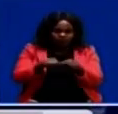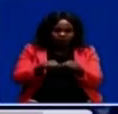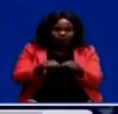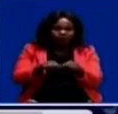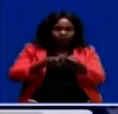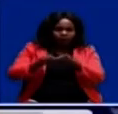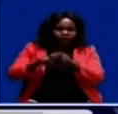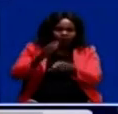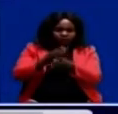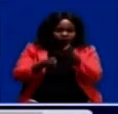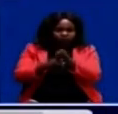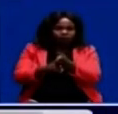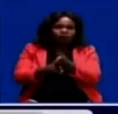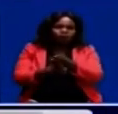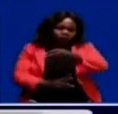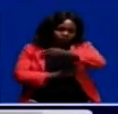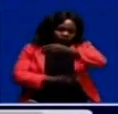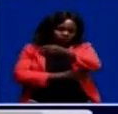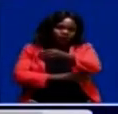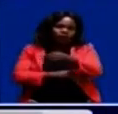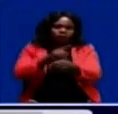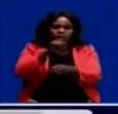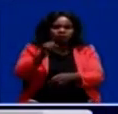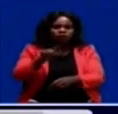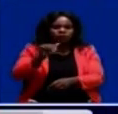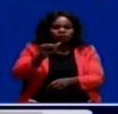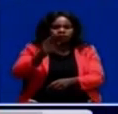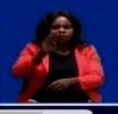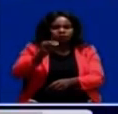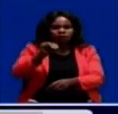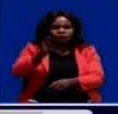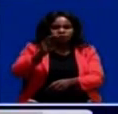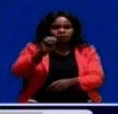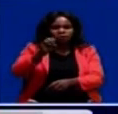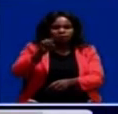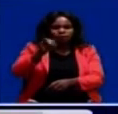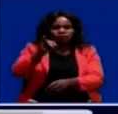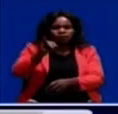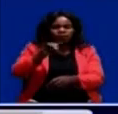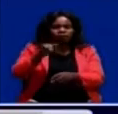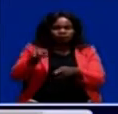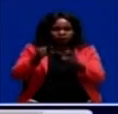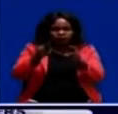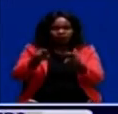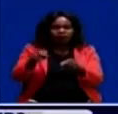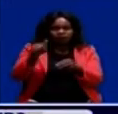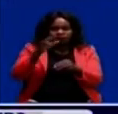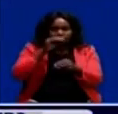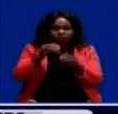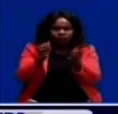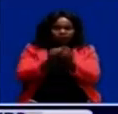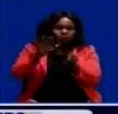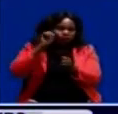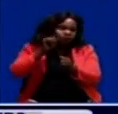for a tender to construct the bridge across the Zambezi River. Mr. Chitotela was speaking when he and his gender counterpart,